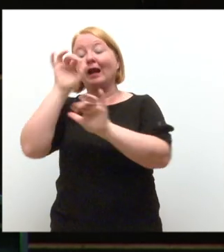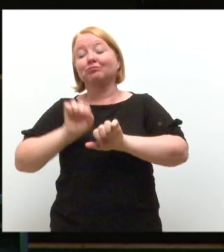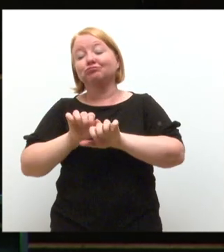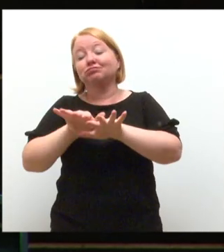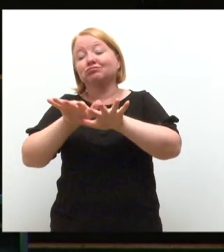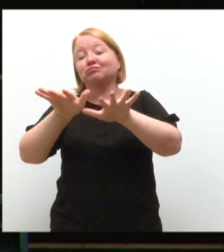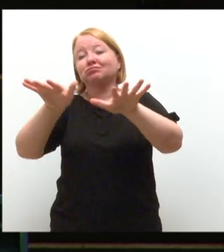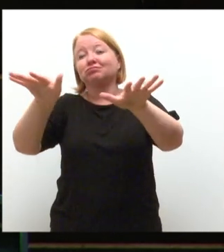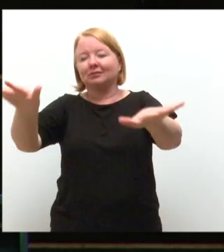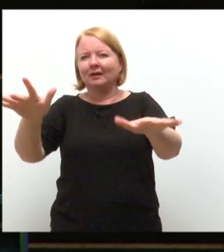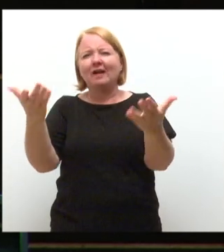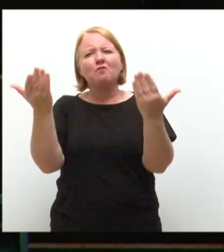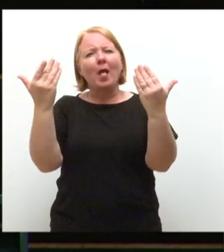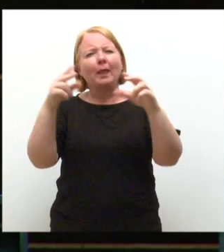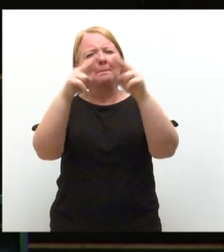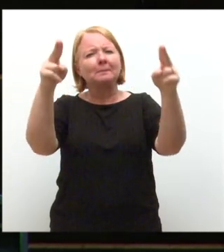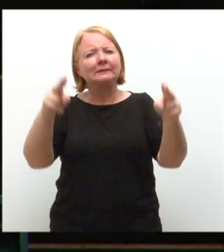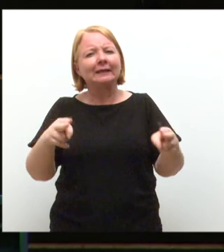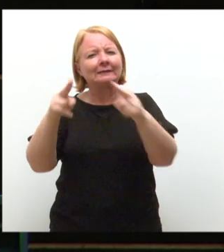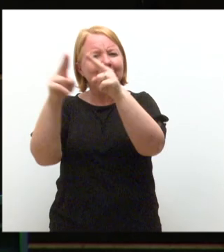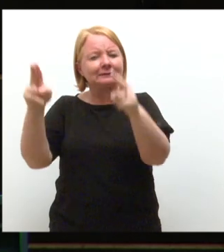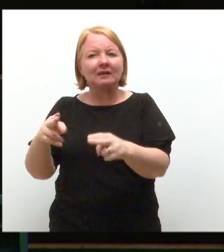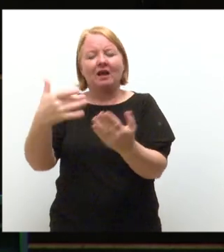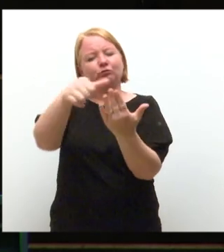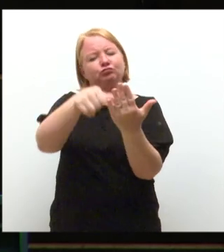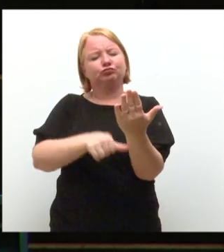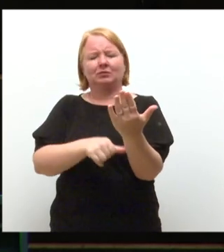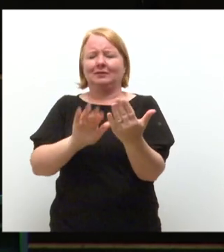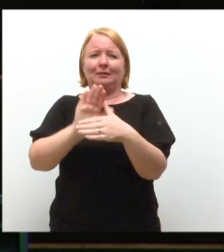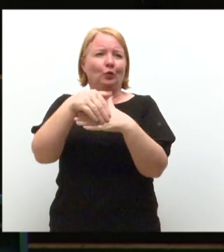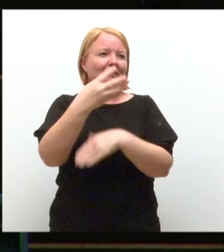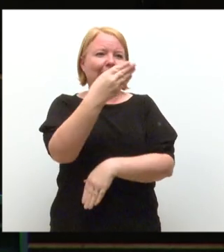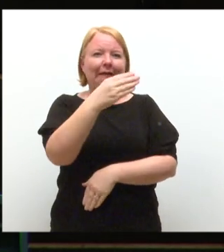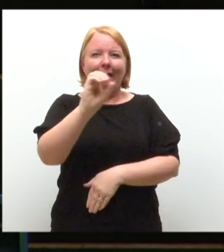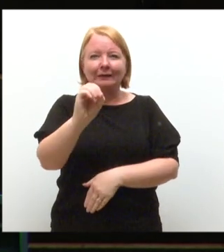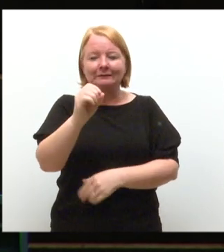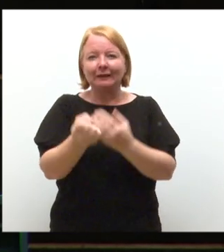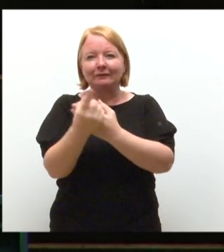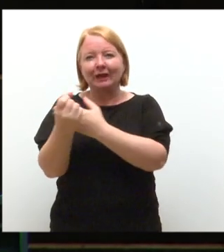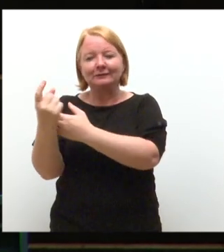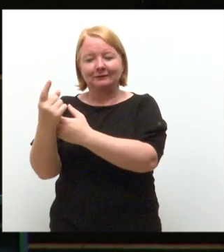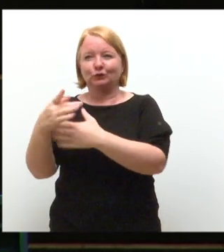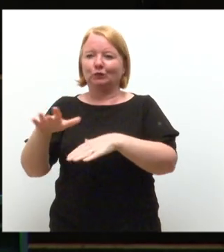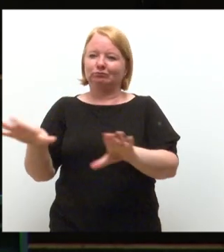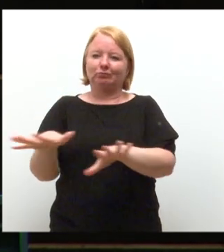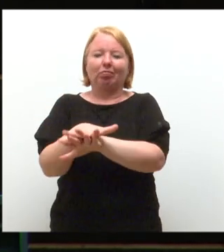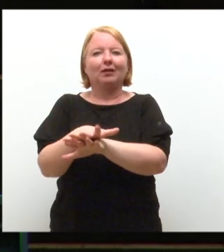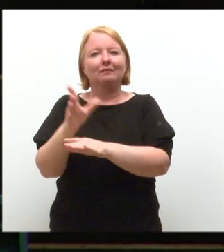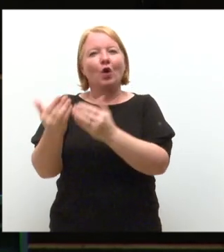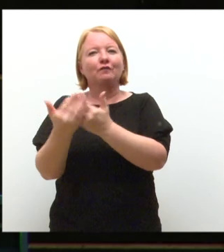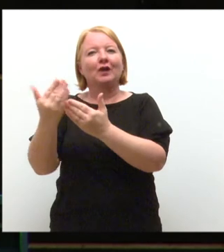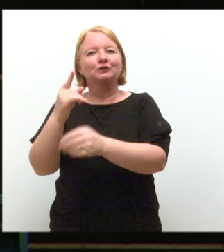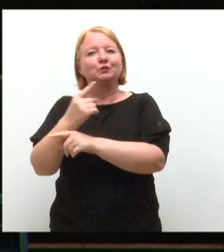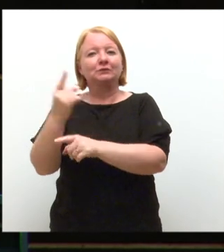hopefully up to where the welcome tents are. We have a programme of over 90 events this week, merging into Freshers' Week. So lots and lots of